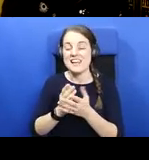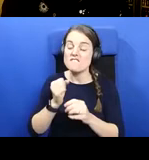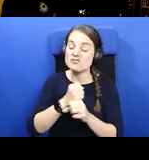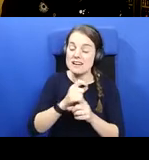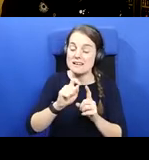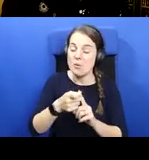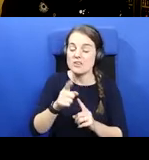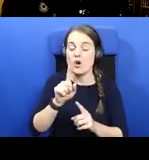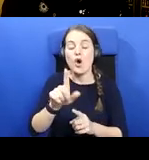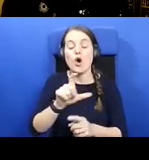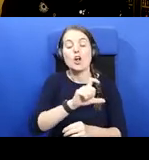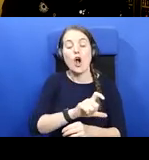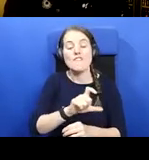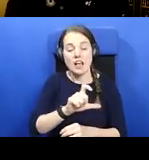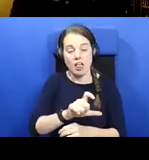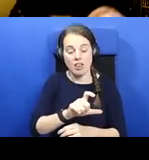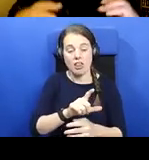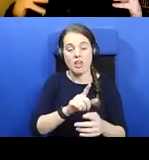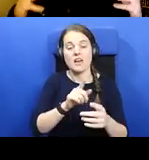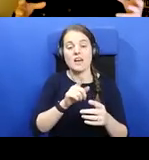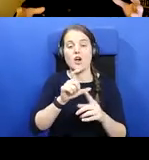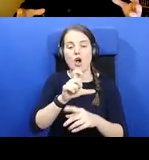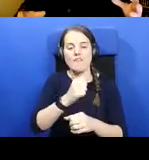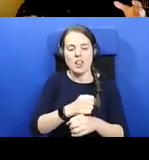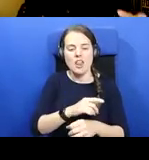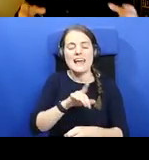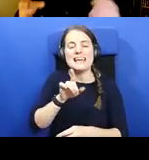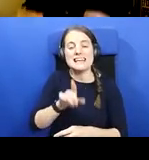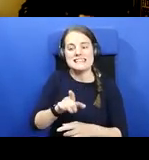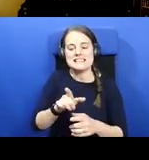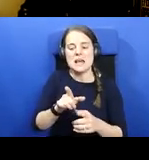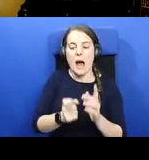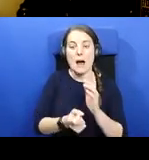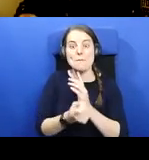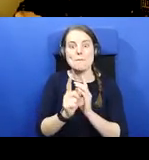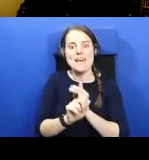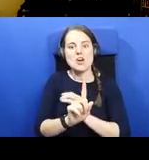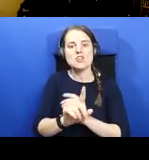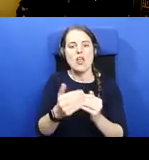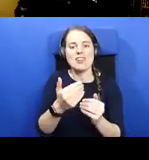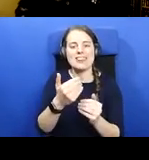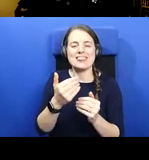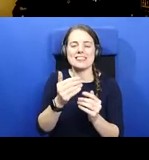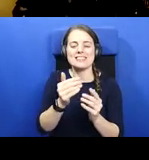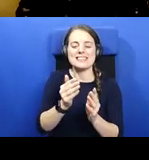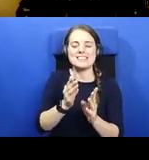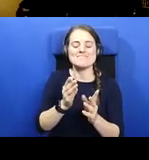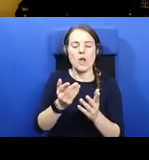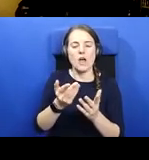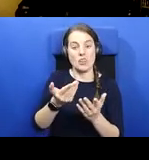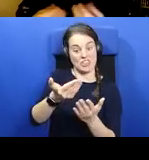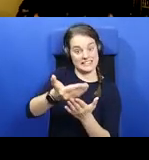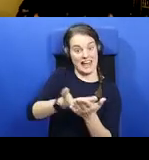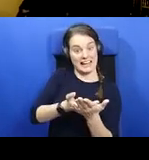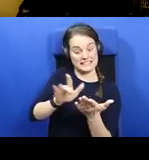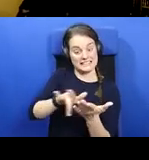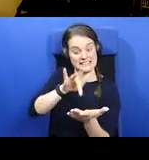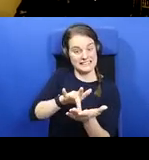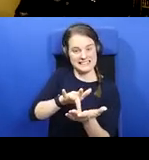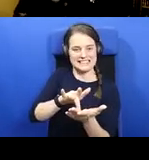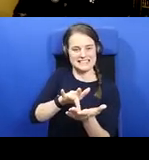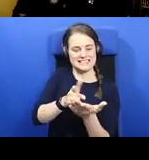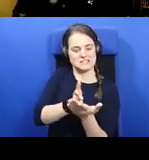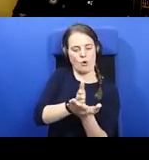Kovgal is a type of figure who appears on the edges of really important contemporary texts. So in the life